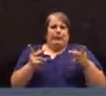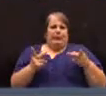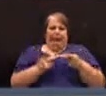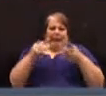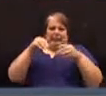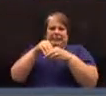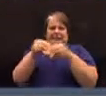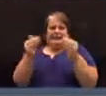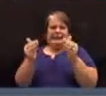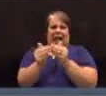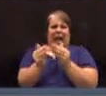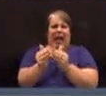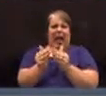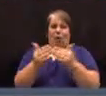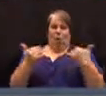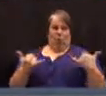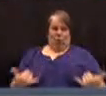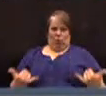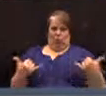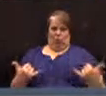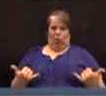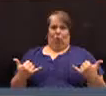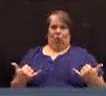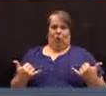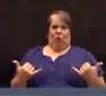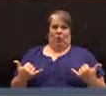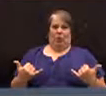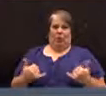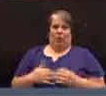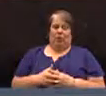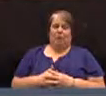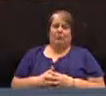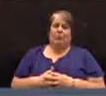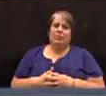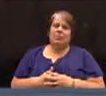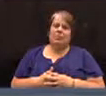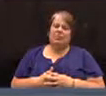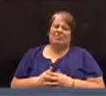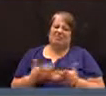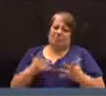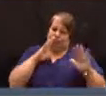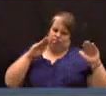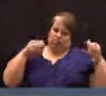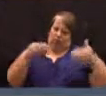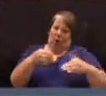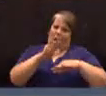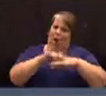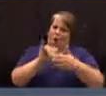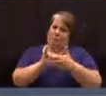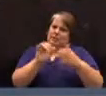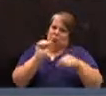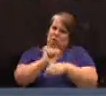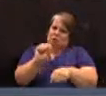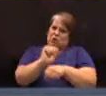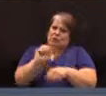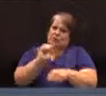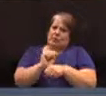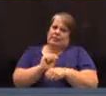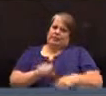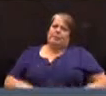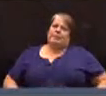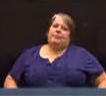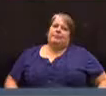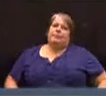town currently that can do this work, that can address those